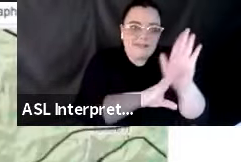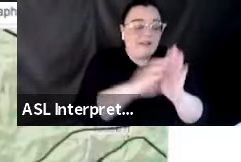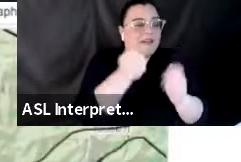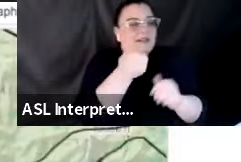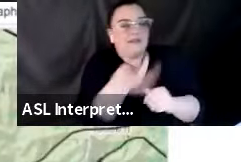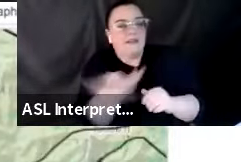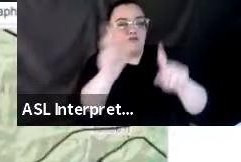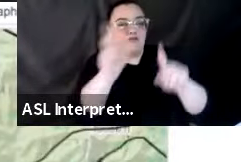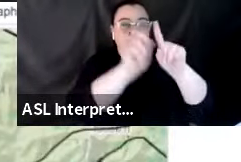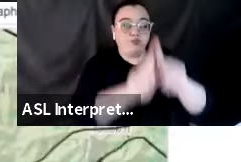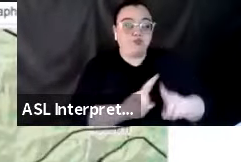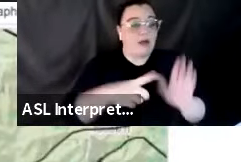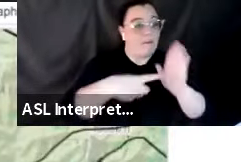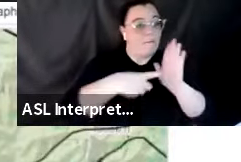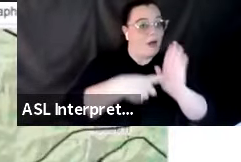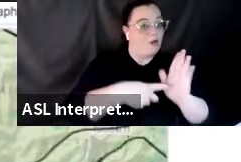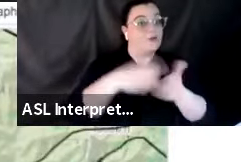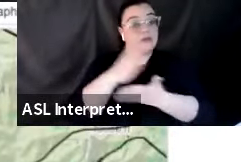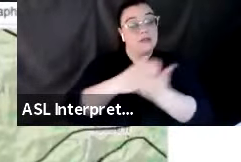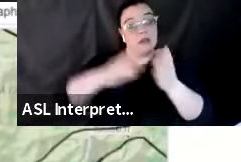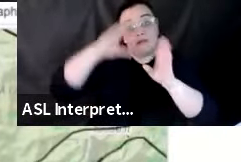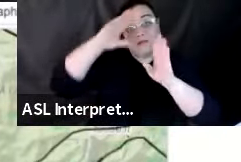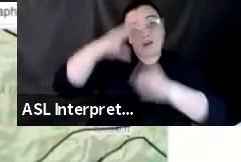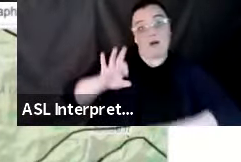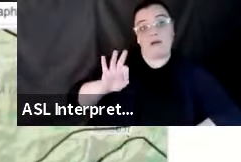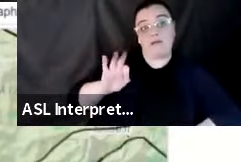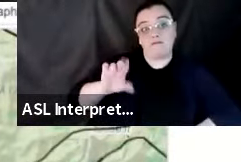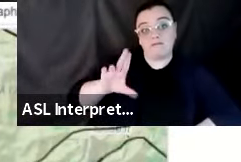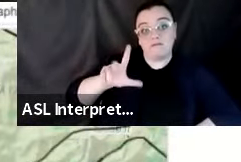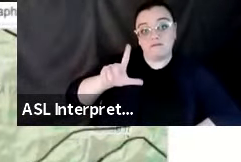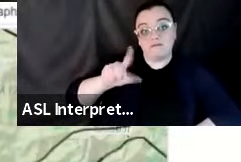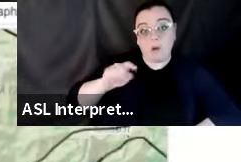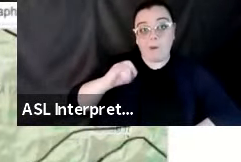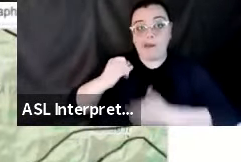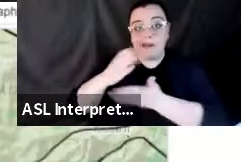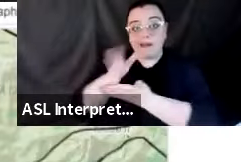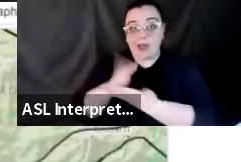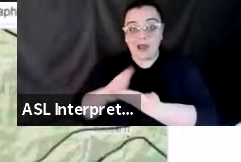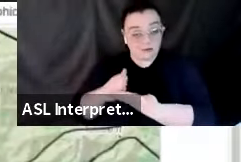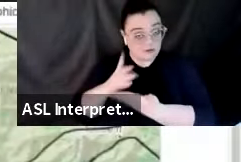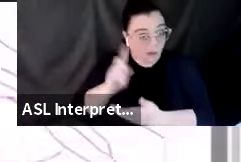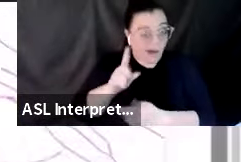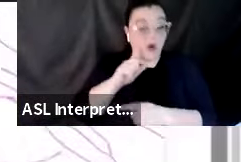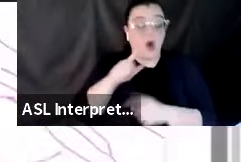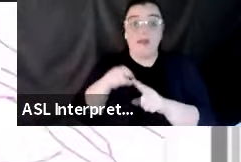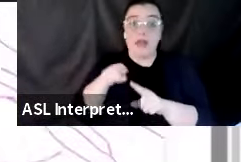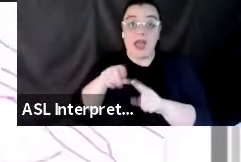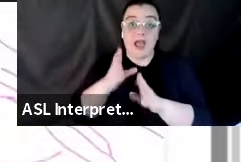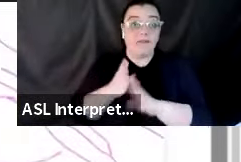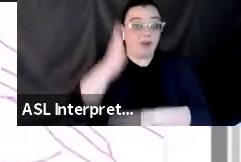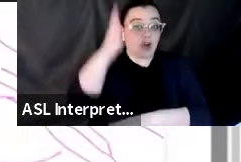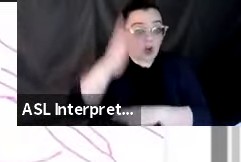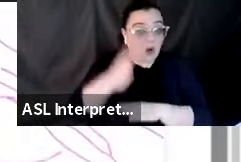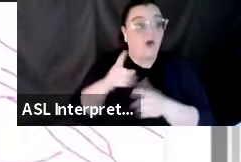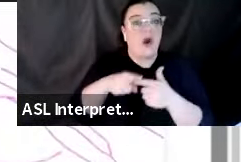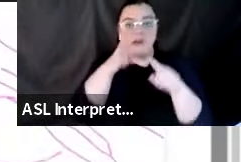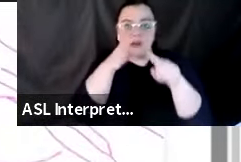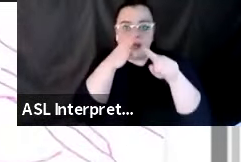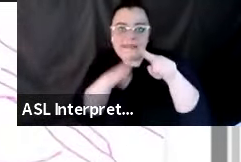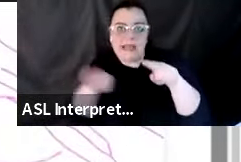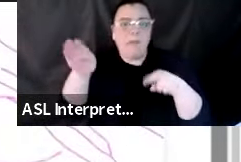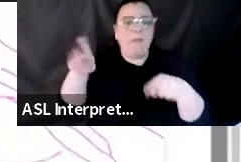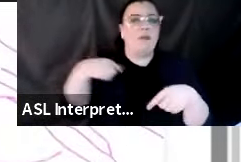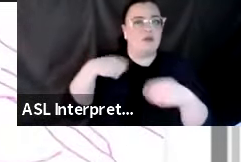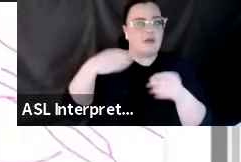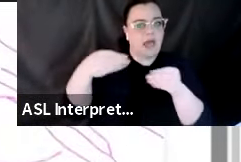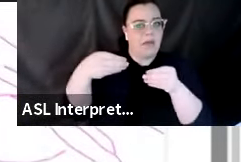characterize the faults and where they're at and, uh, and, and are they, uh, vertical faults? Are they dipping? What do they look like? Do they